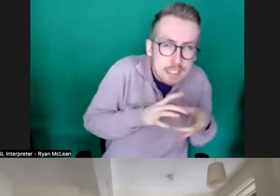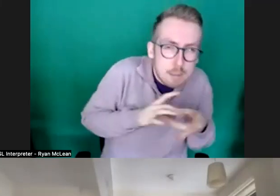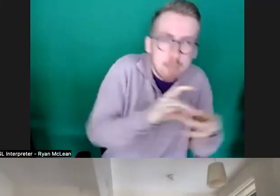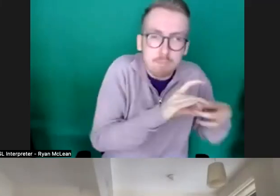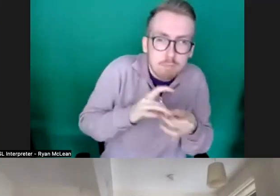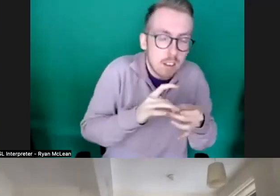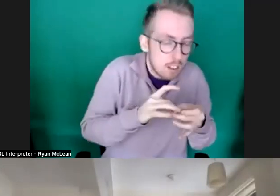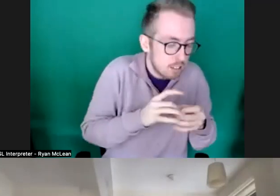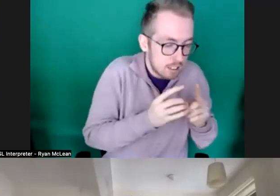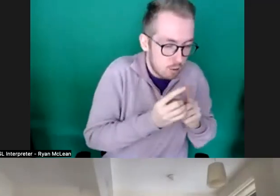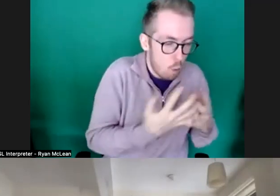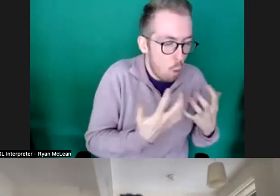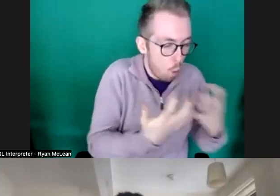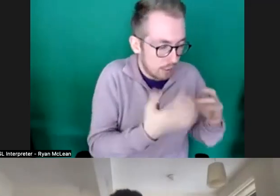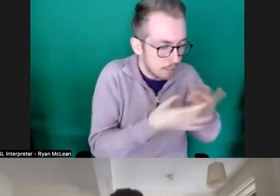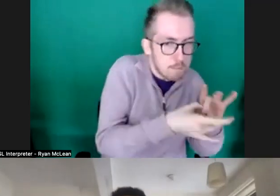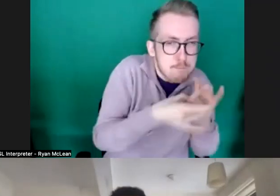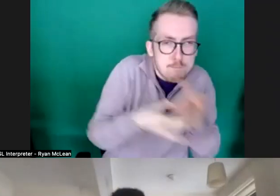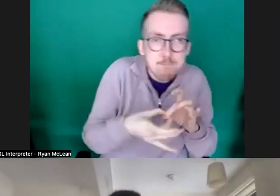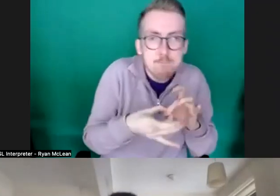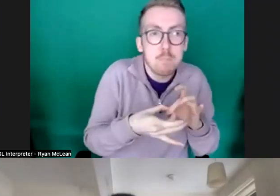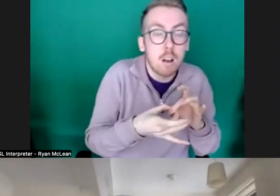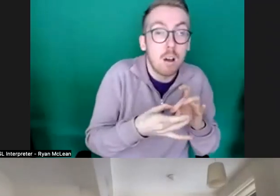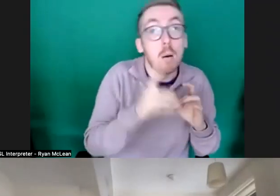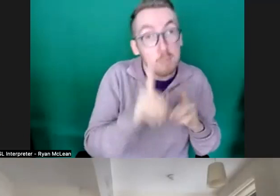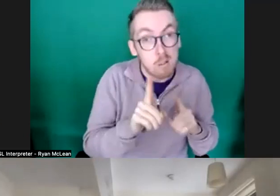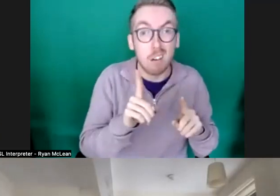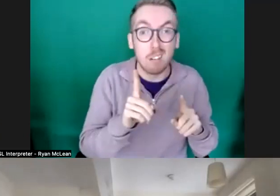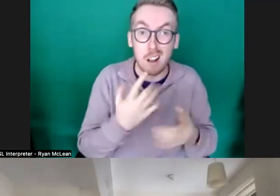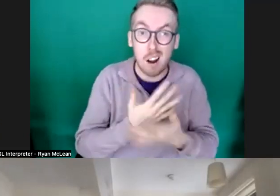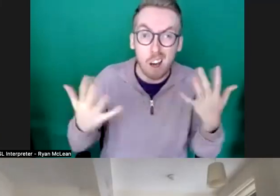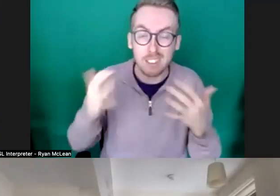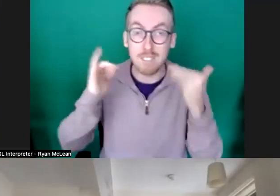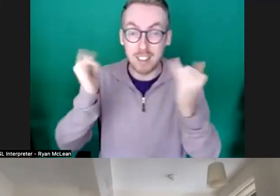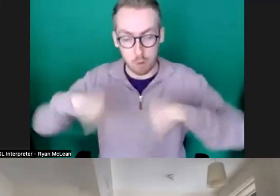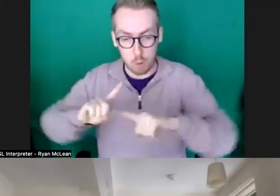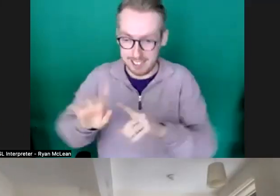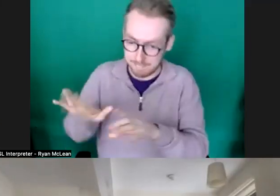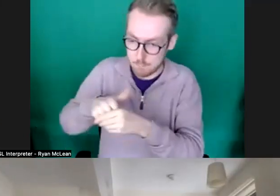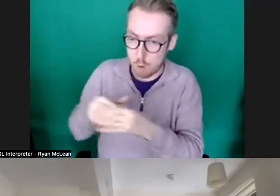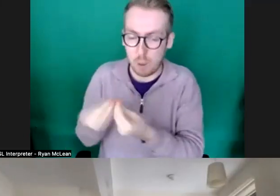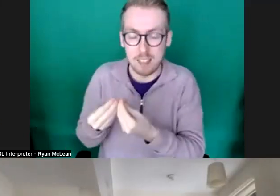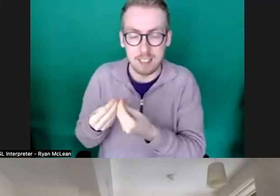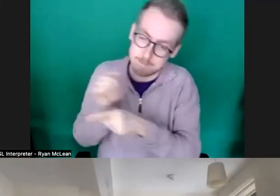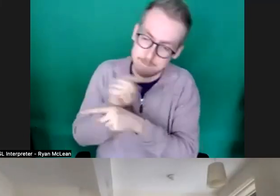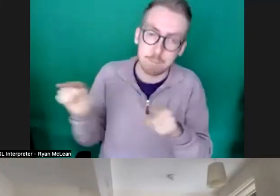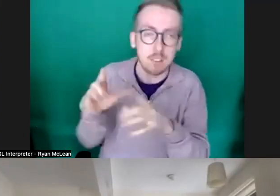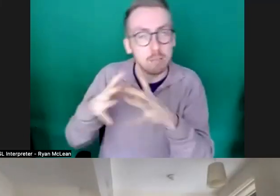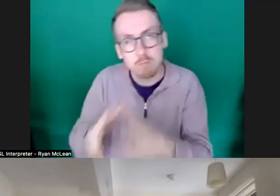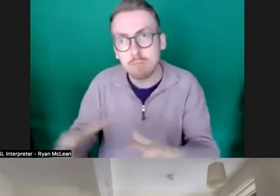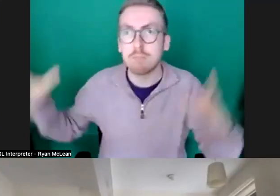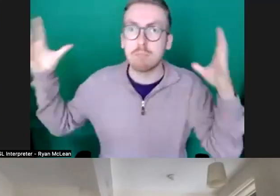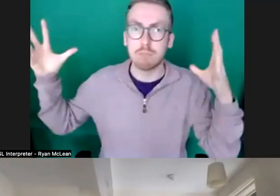kind of interactions with your audience um but you know a lot of kind of festivals that we work with will also have